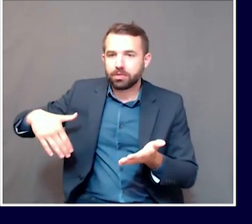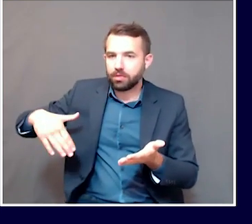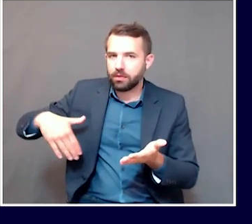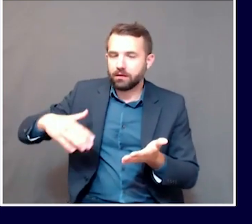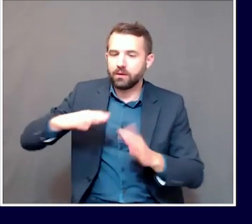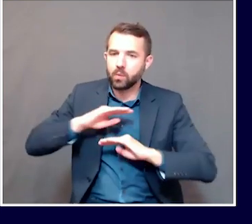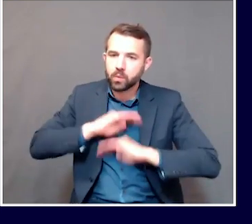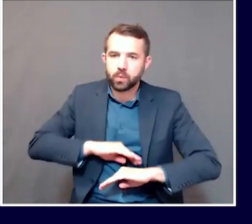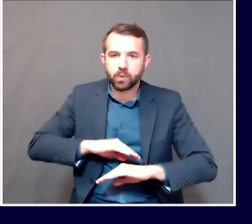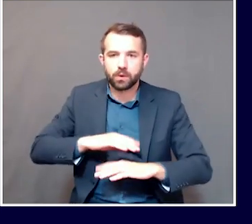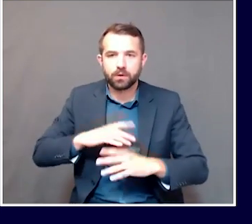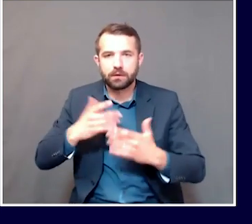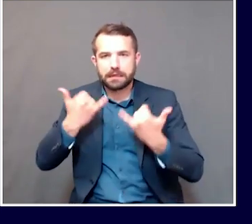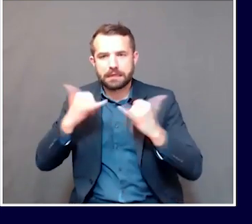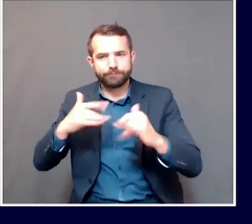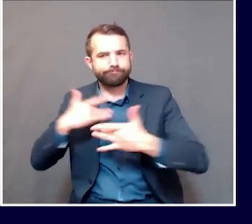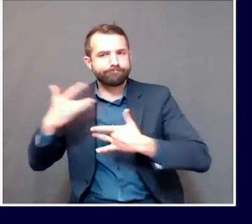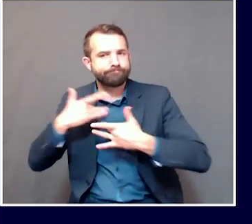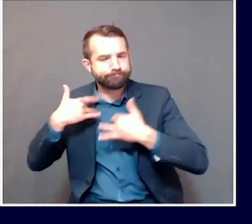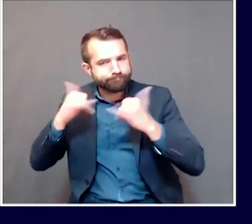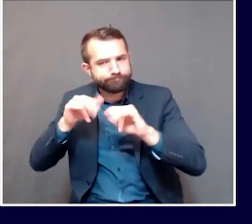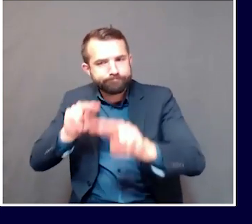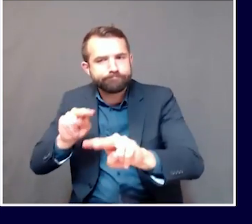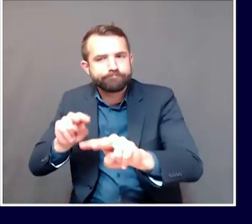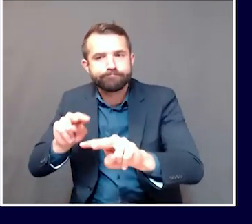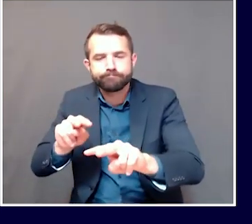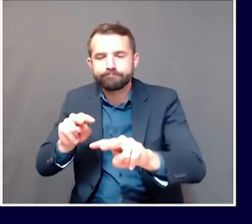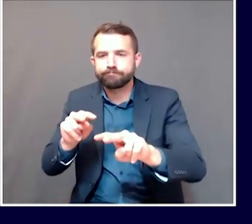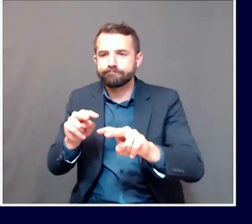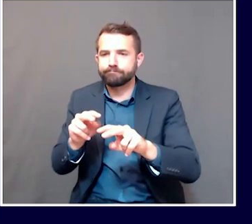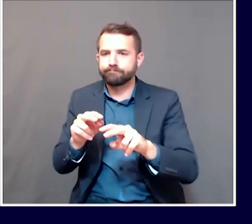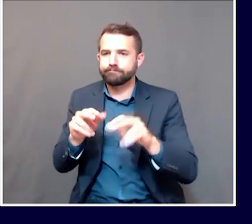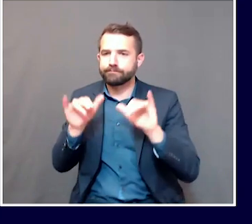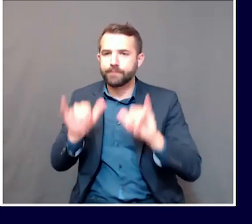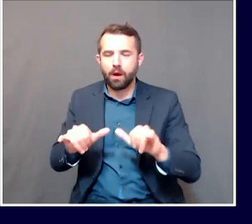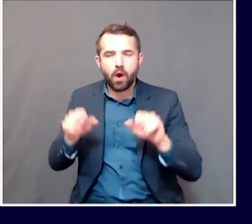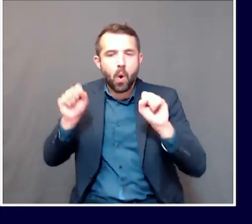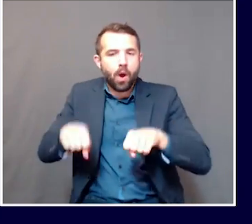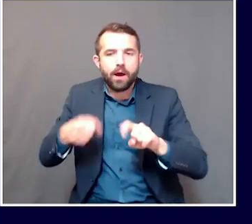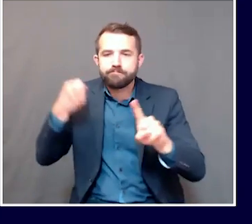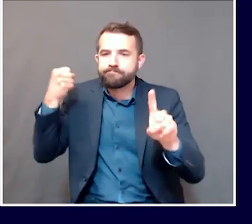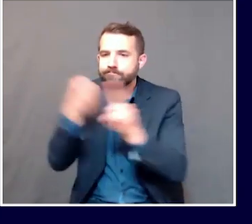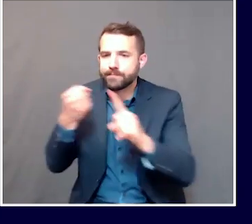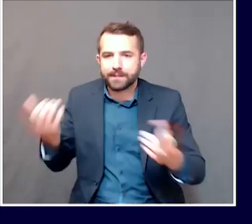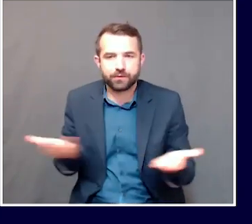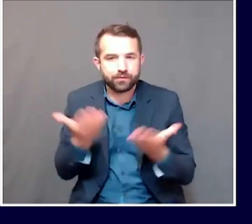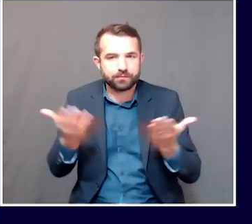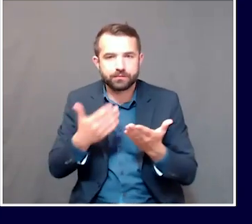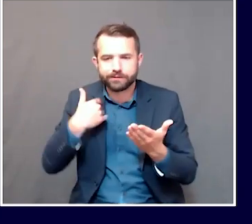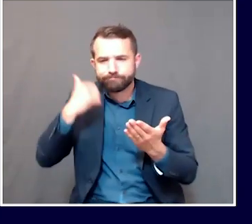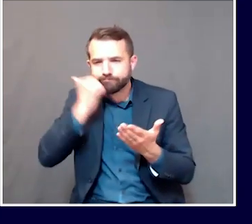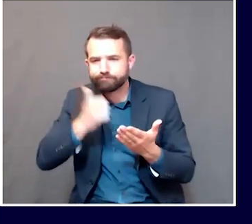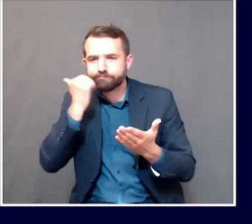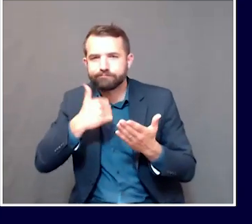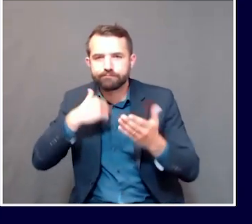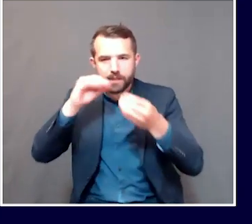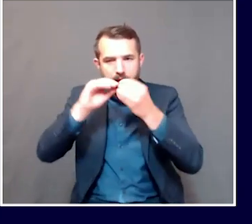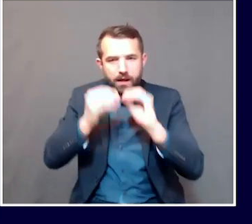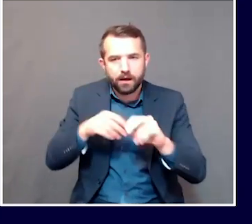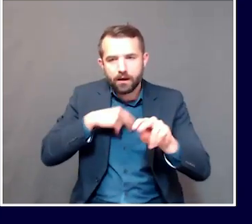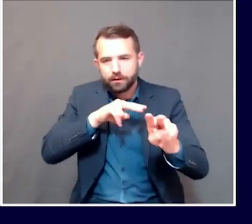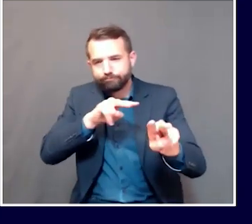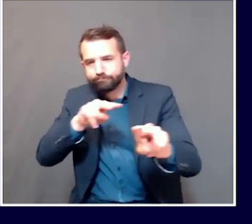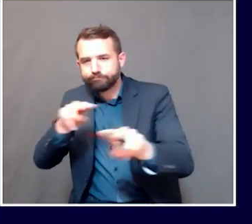remain concerned and vigilant for that possibility. That's why we take a look at the data every single day and look not just for